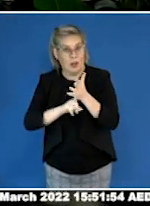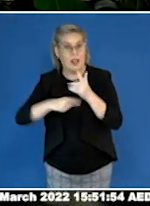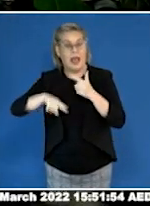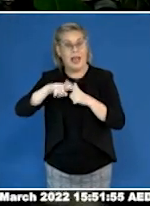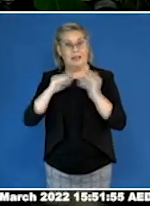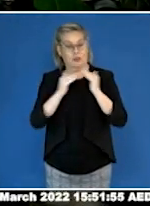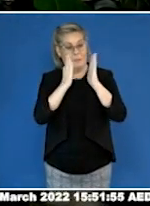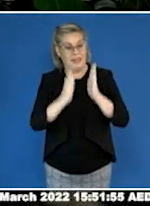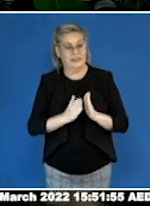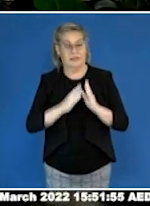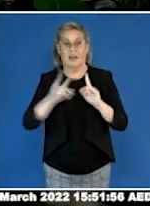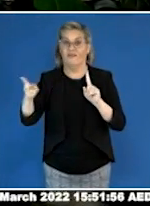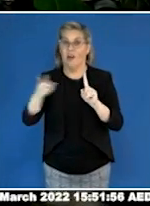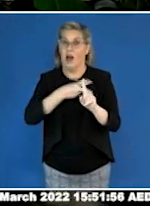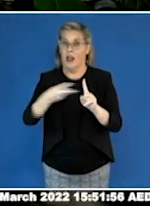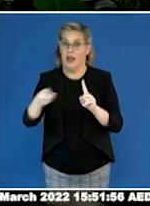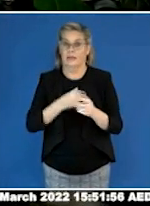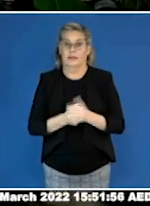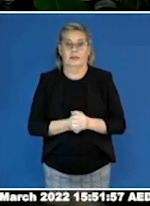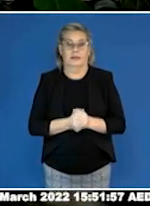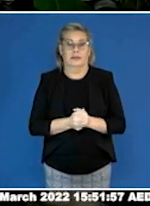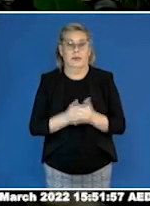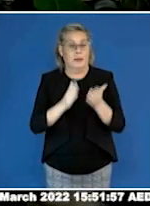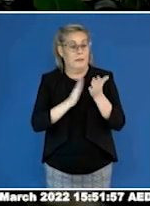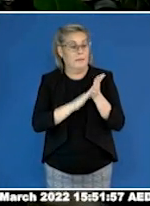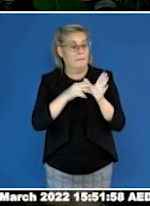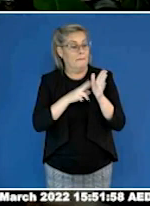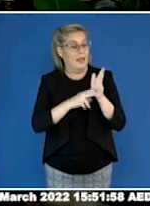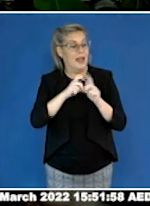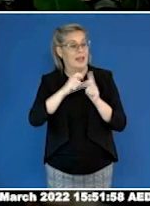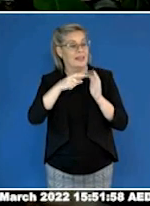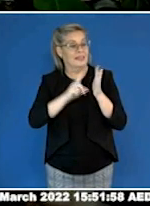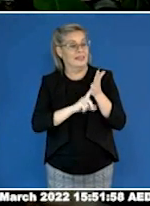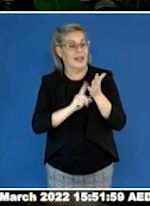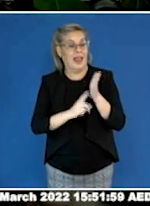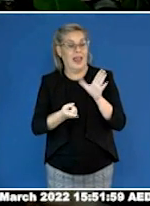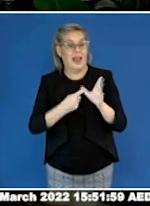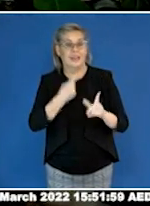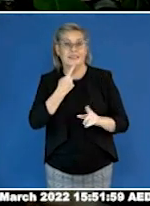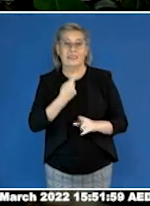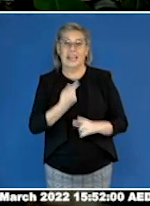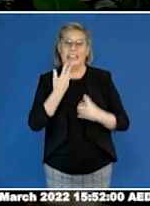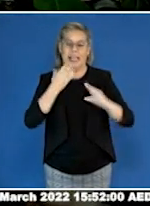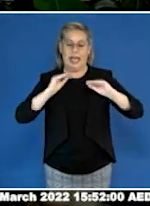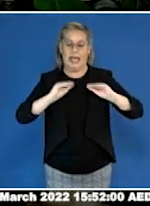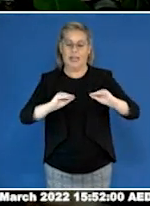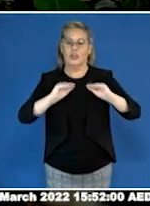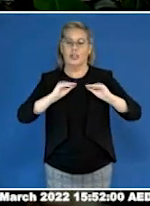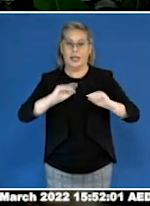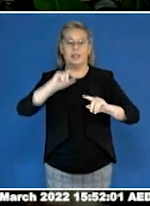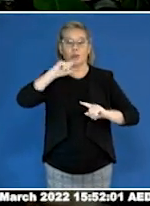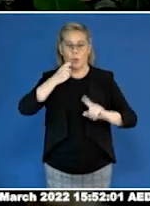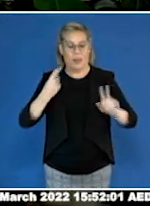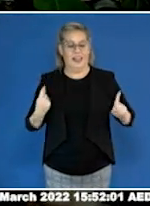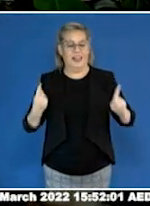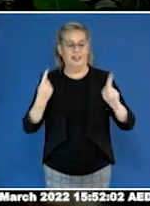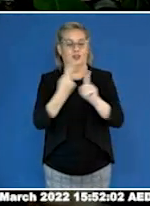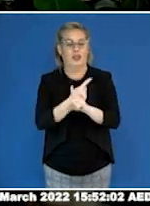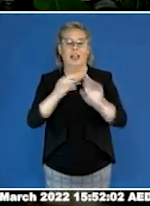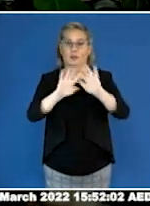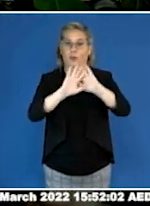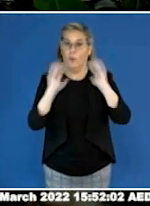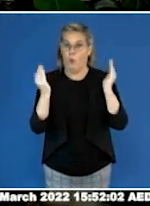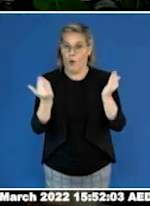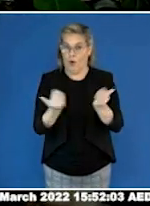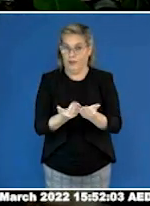So Mandela says, education is the most powerful weapon which we can use to change the world. And today I really do hope we